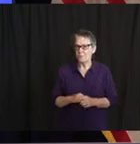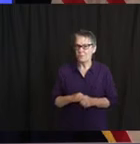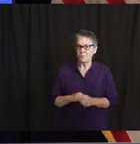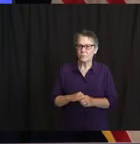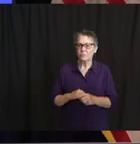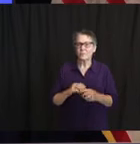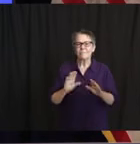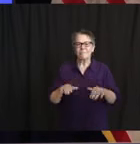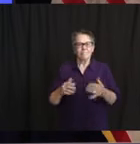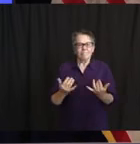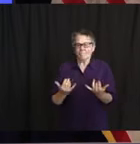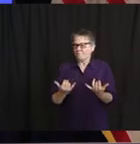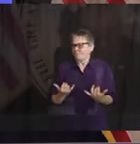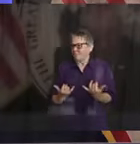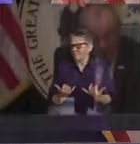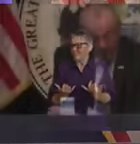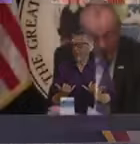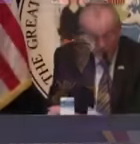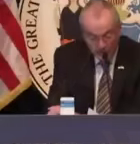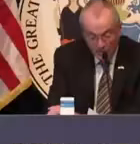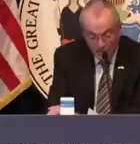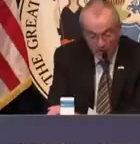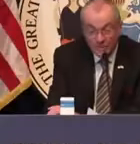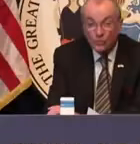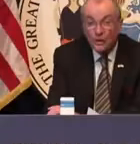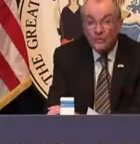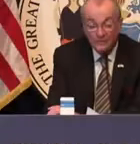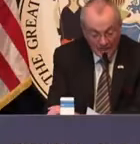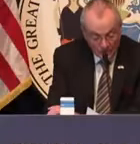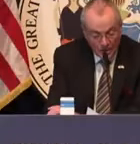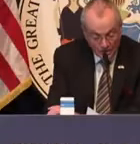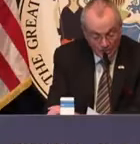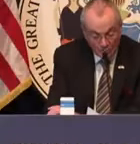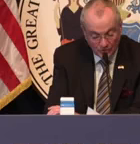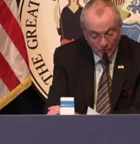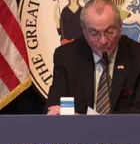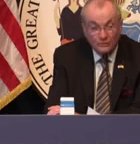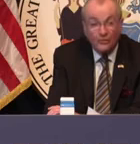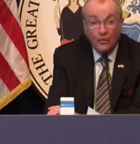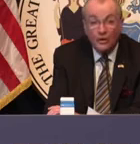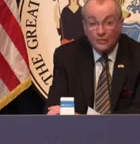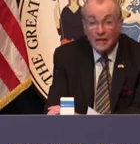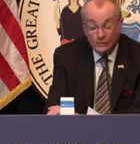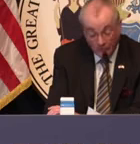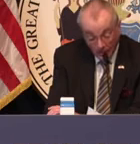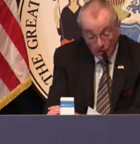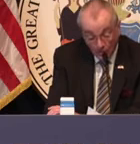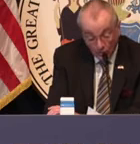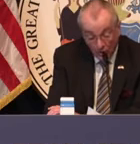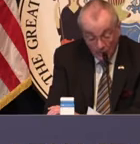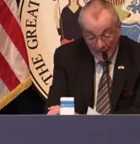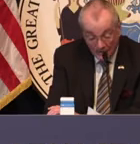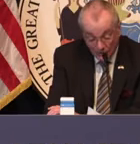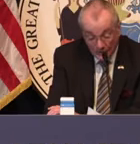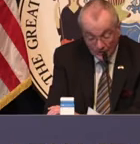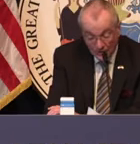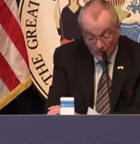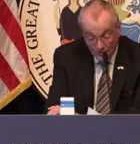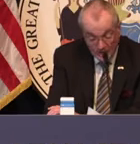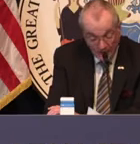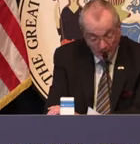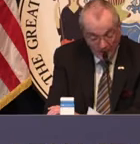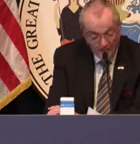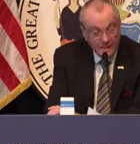across our state. Certainly a strong testing program is one of the foundational principles for our state's road back to